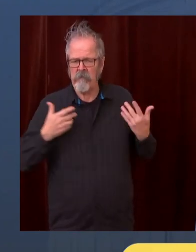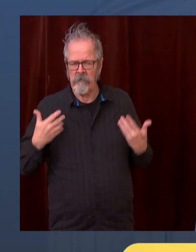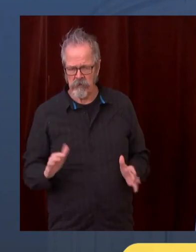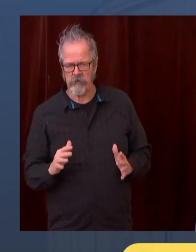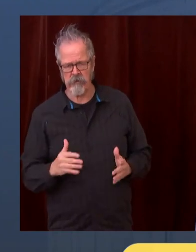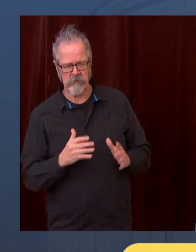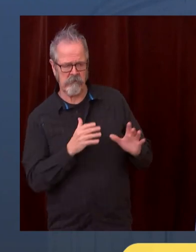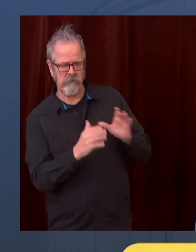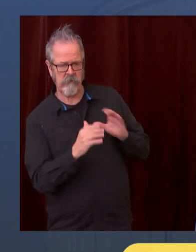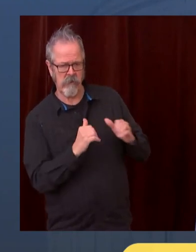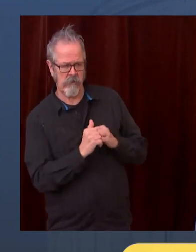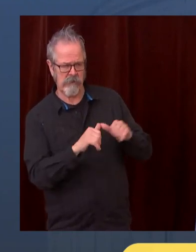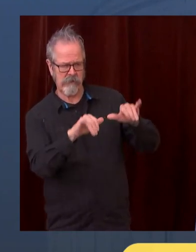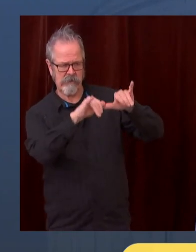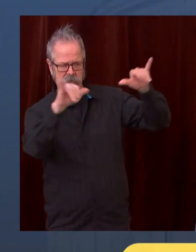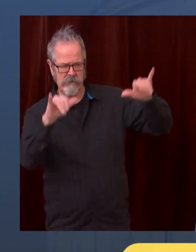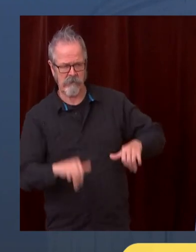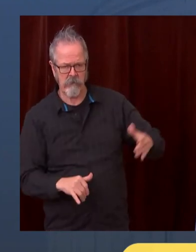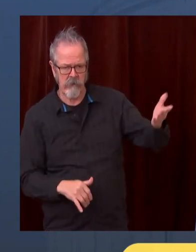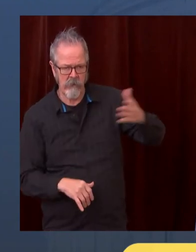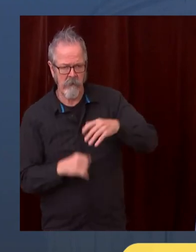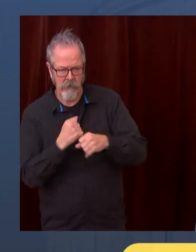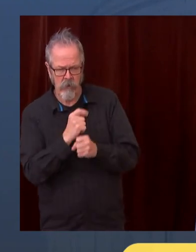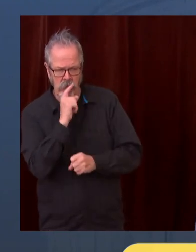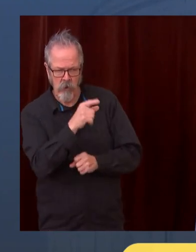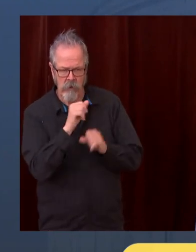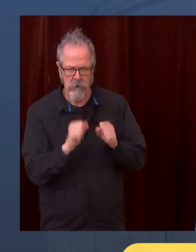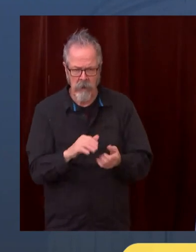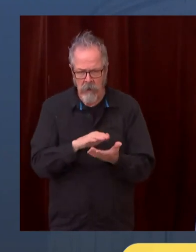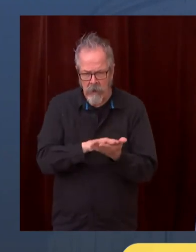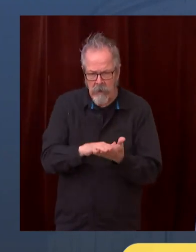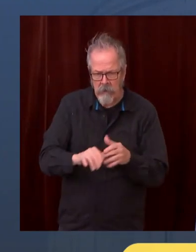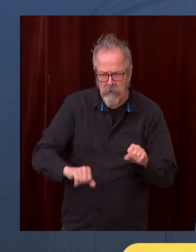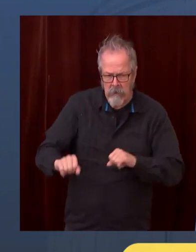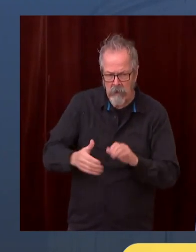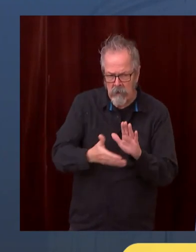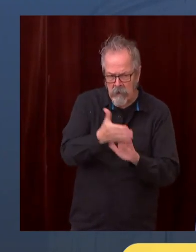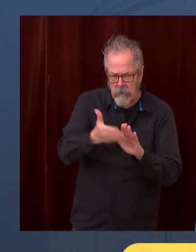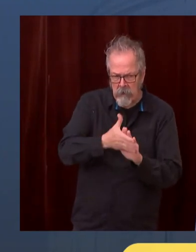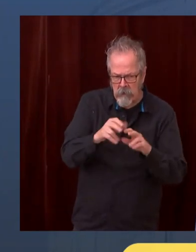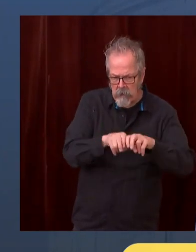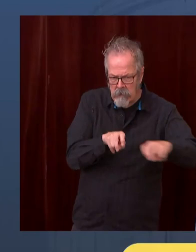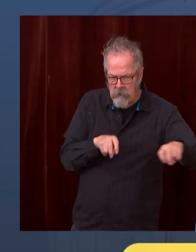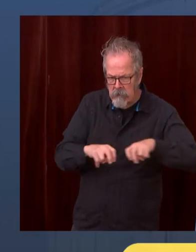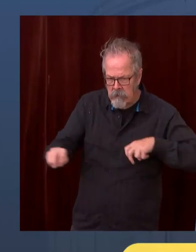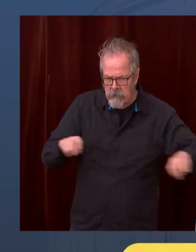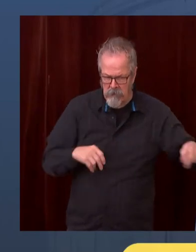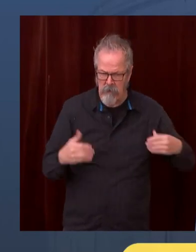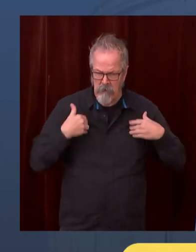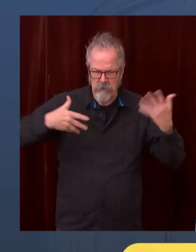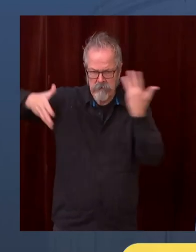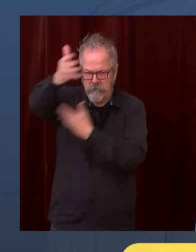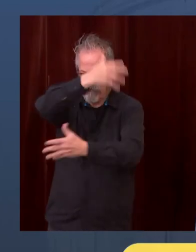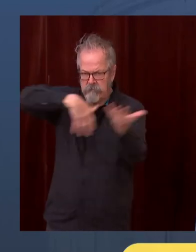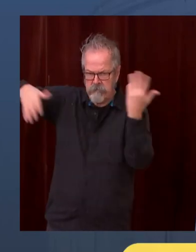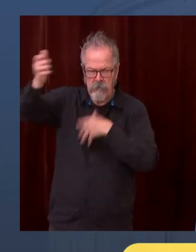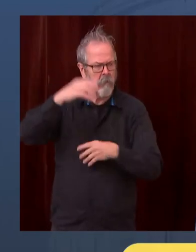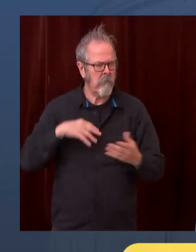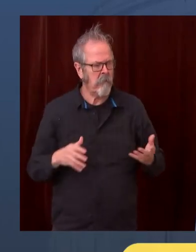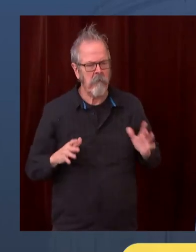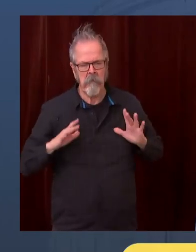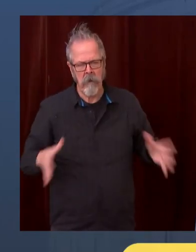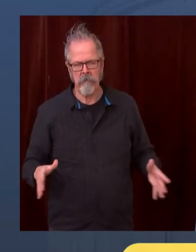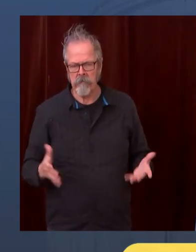duties as safely as they can. I may note that in neither case are these restrictions prohibiting the activity.